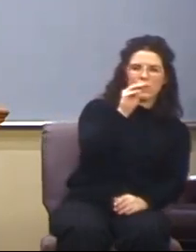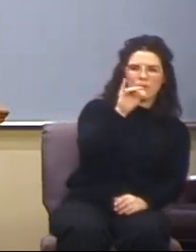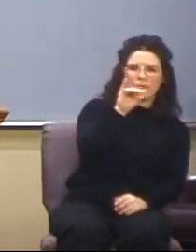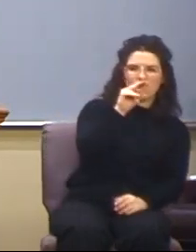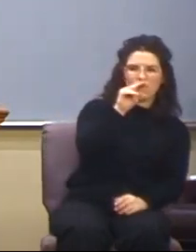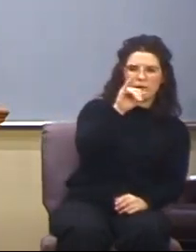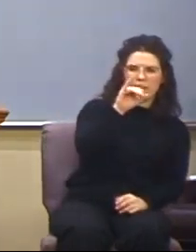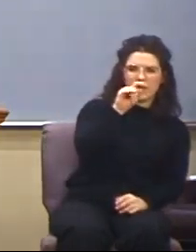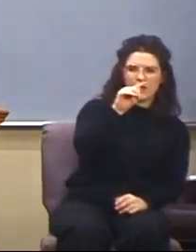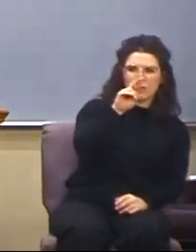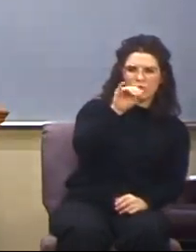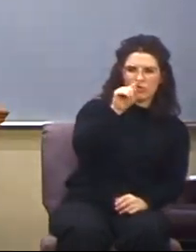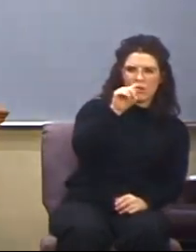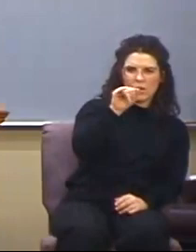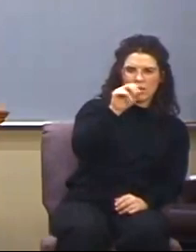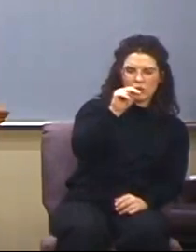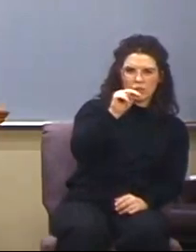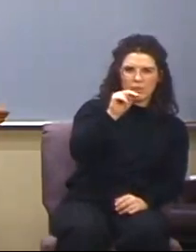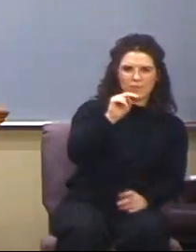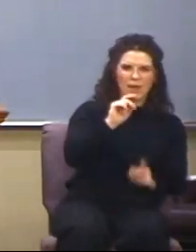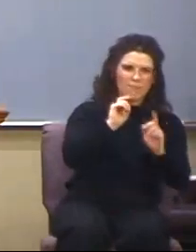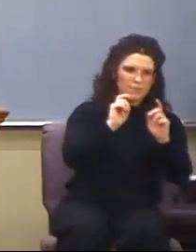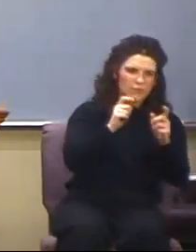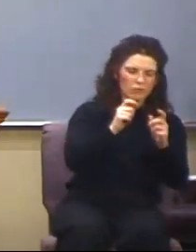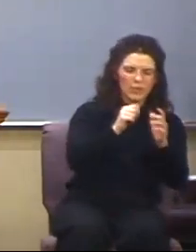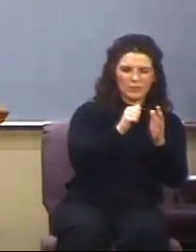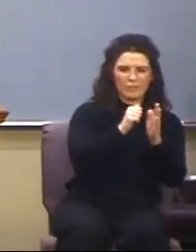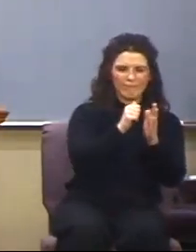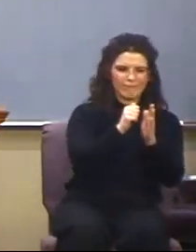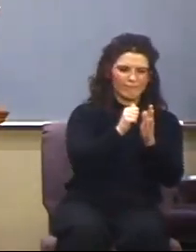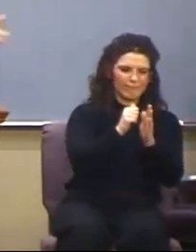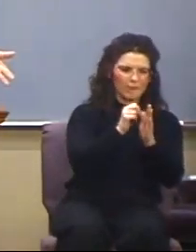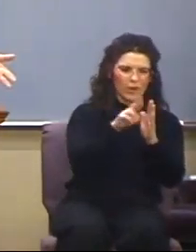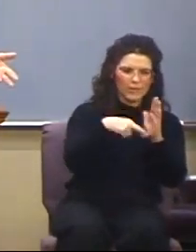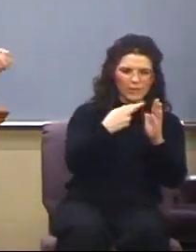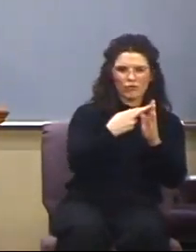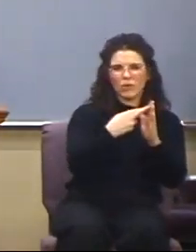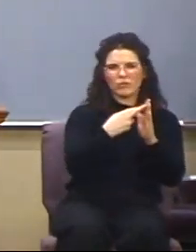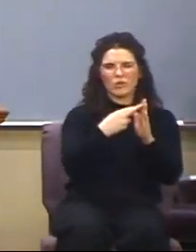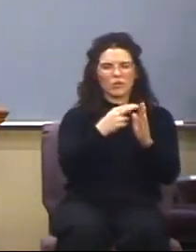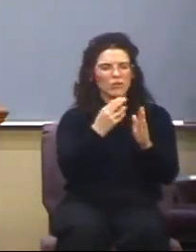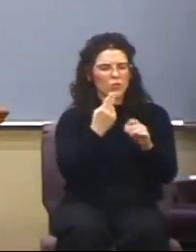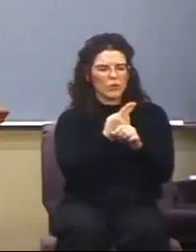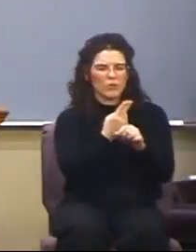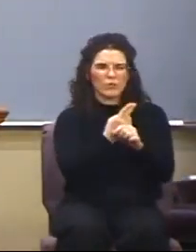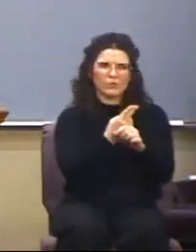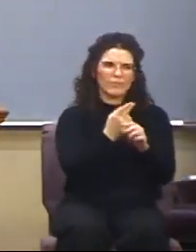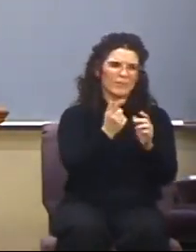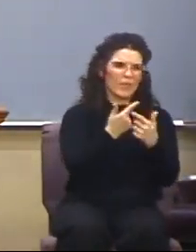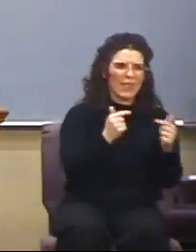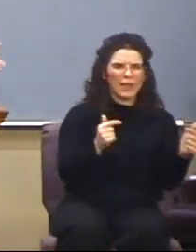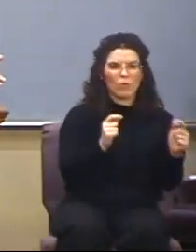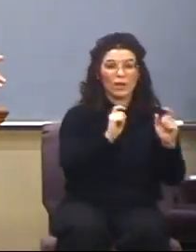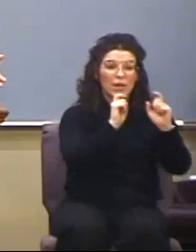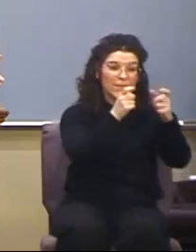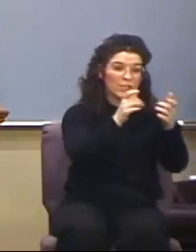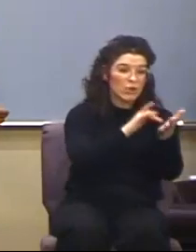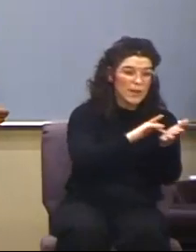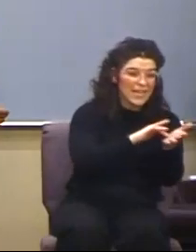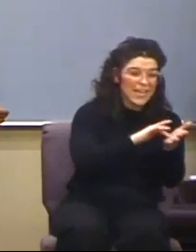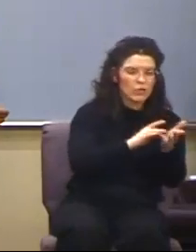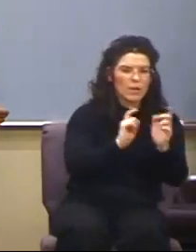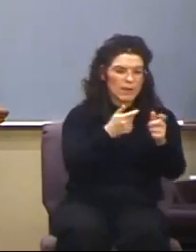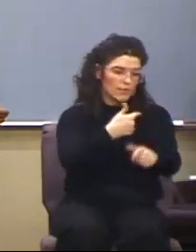from. We use the language administering medication, administer justice, administer a shot.